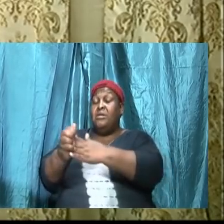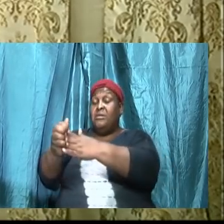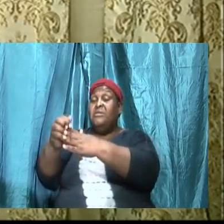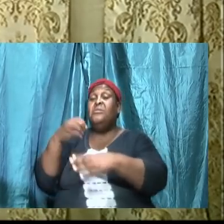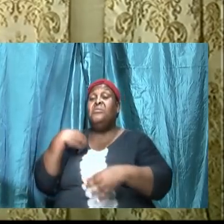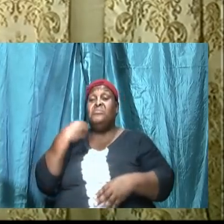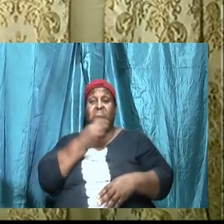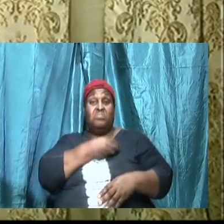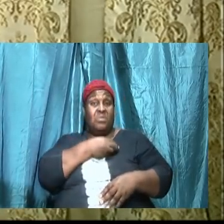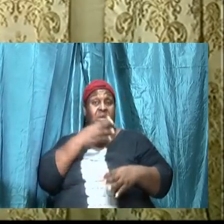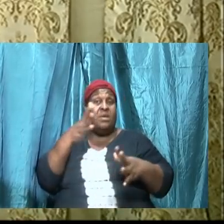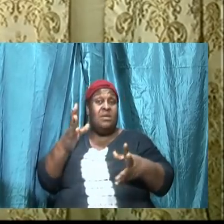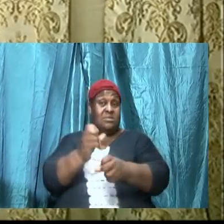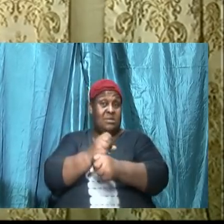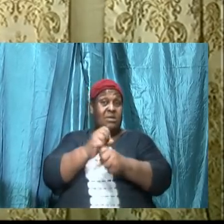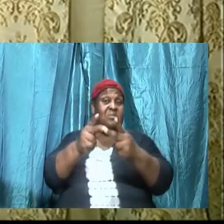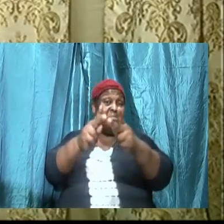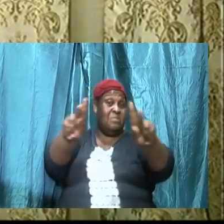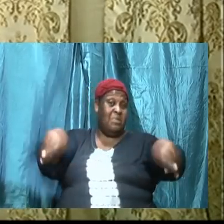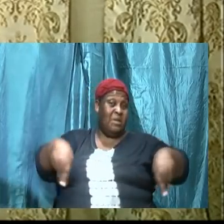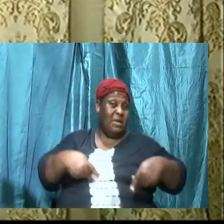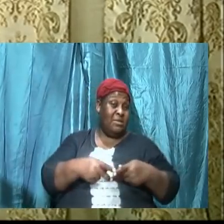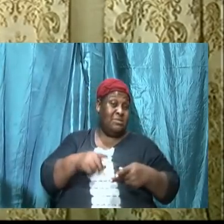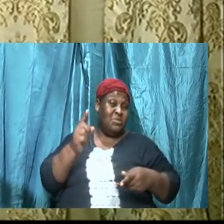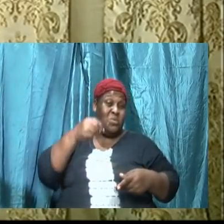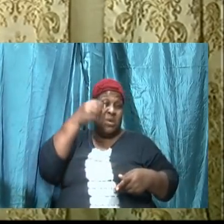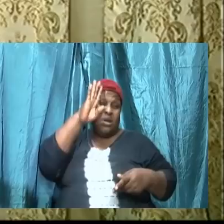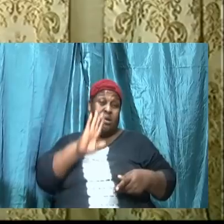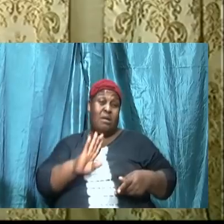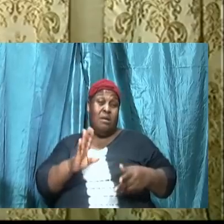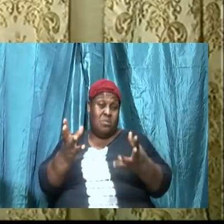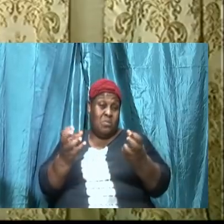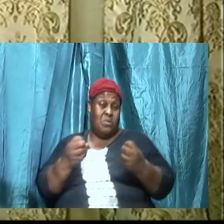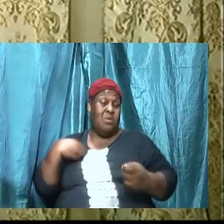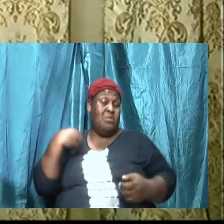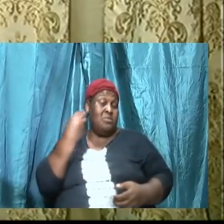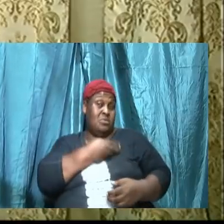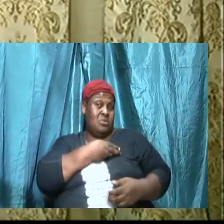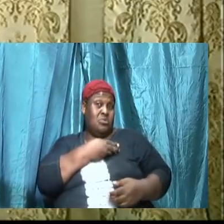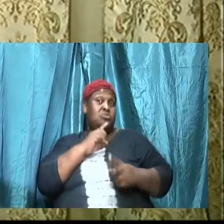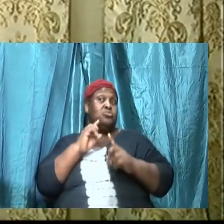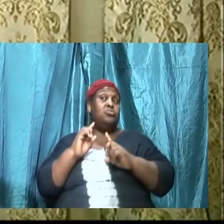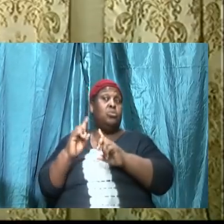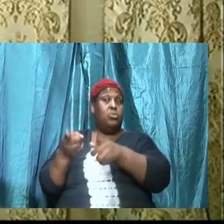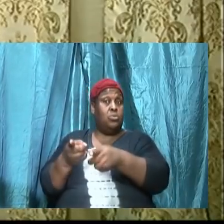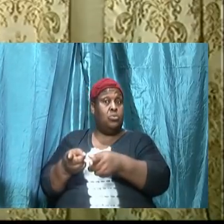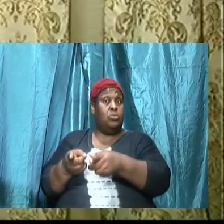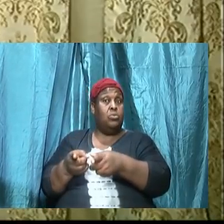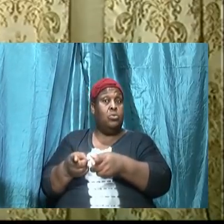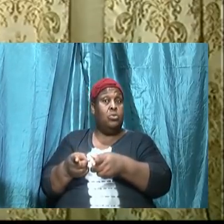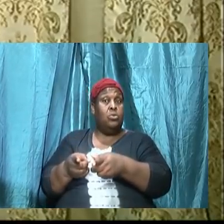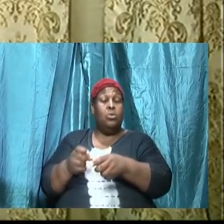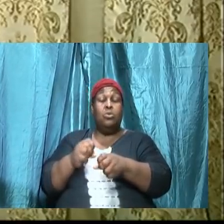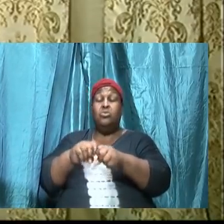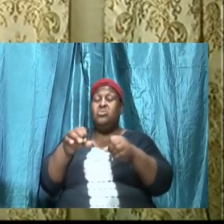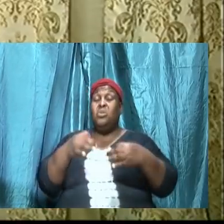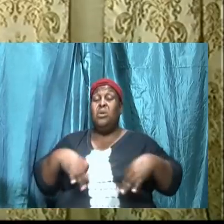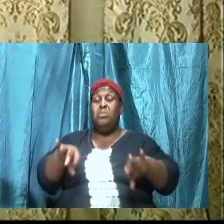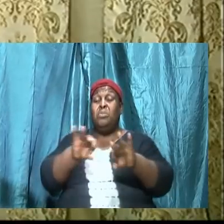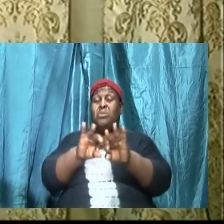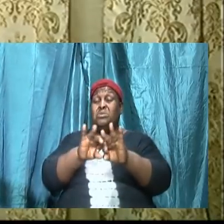to that place where God wants us to be. And it is important that the child of God, the